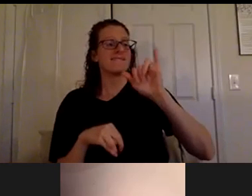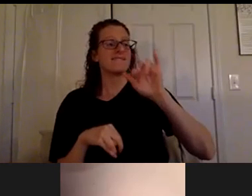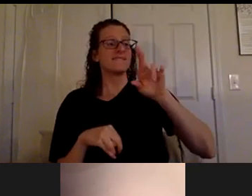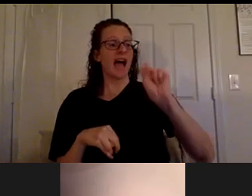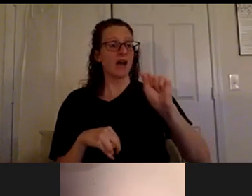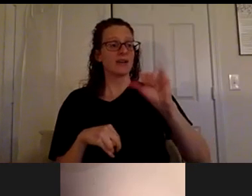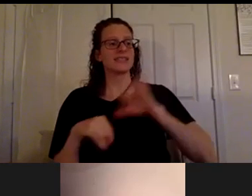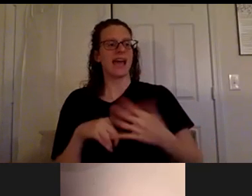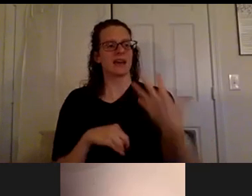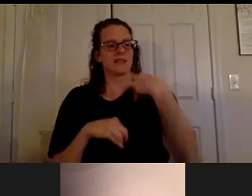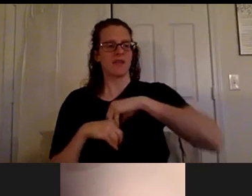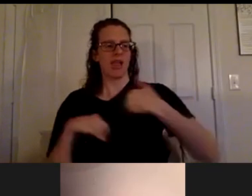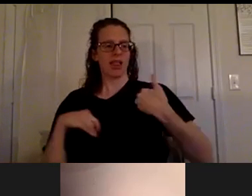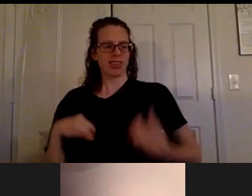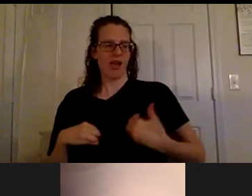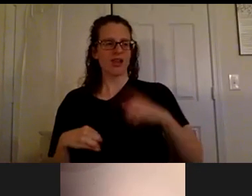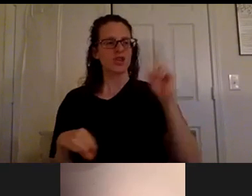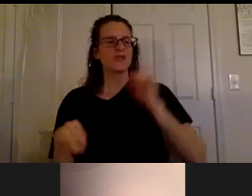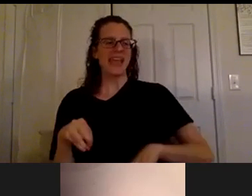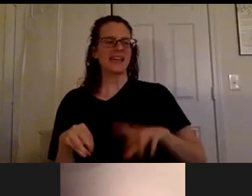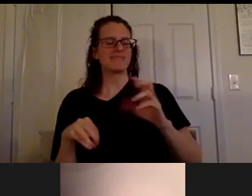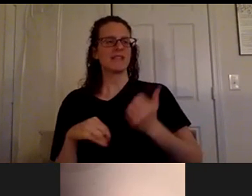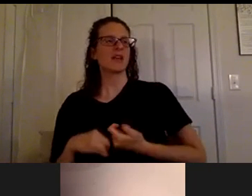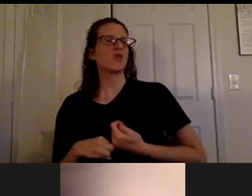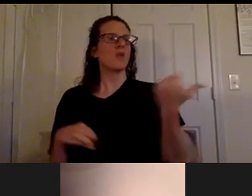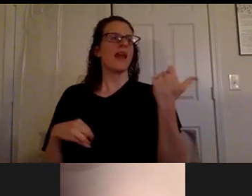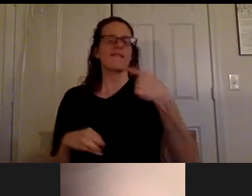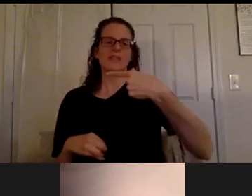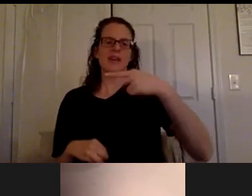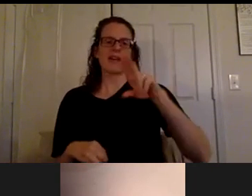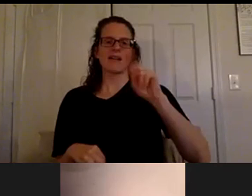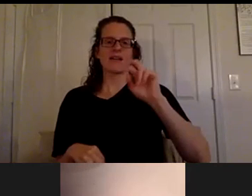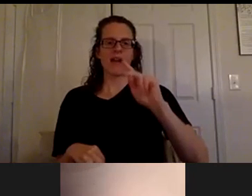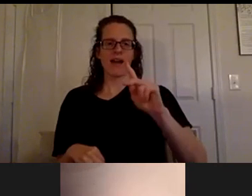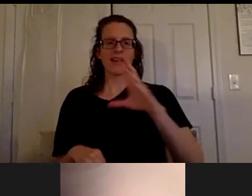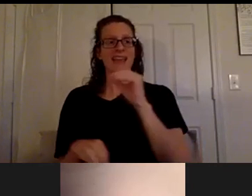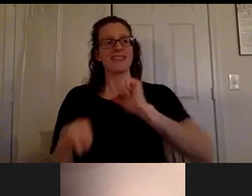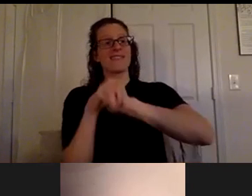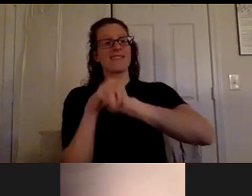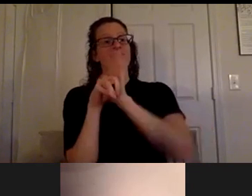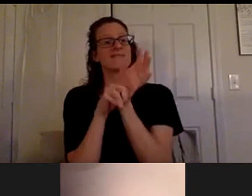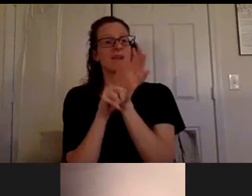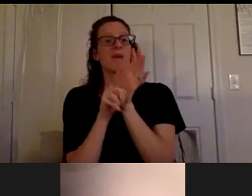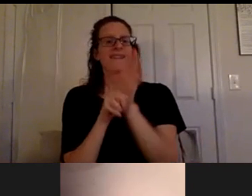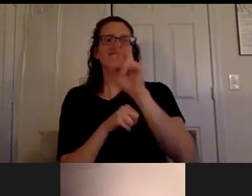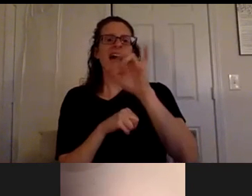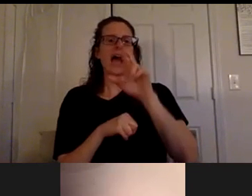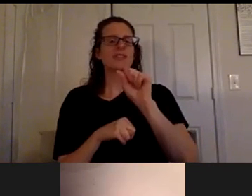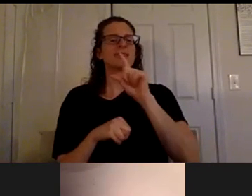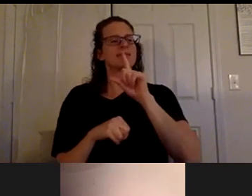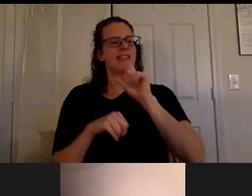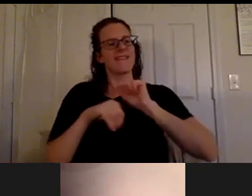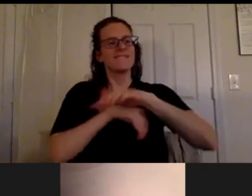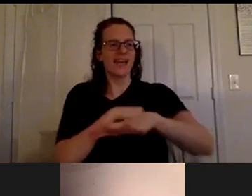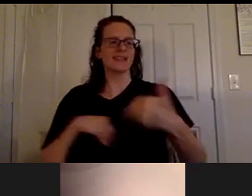and we can't get the gunk out that's in there um and that's what this this virus is it affects your